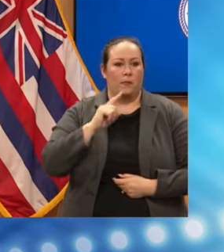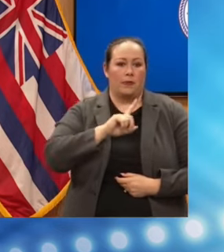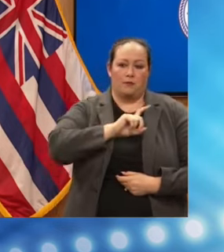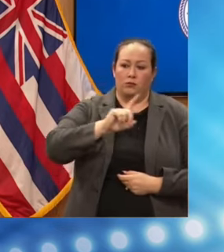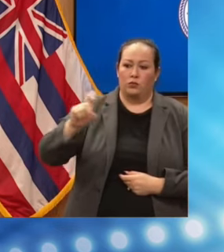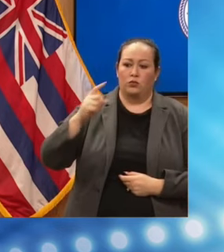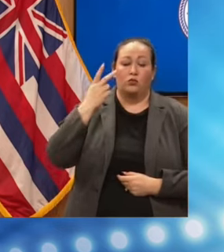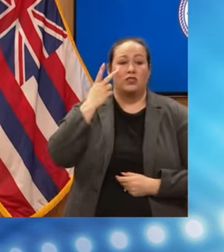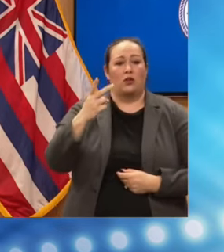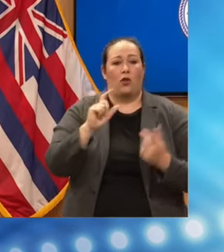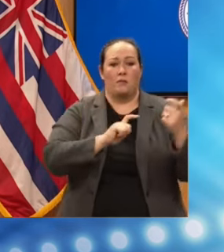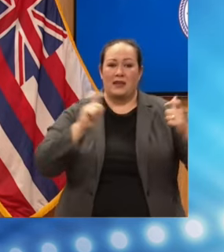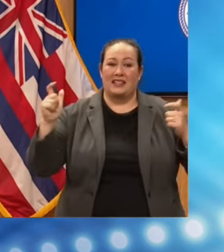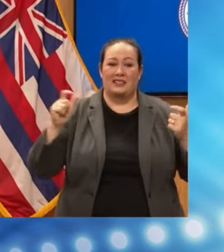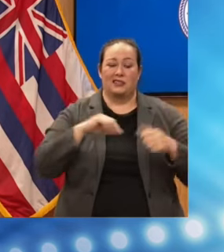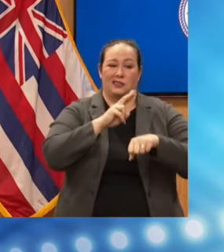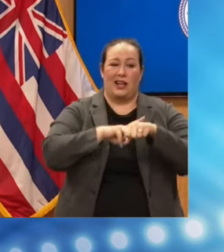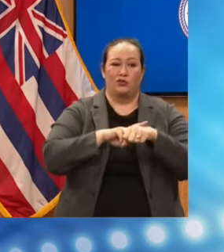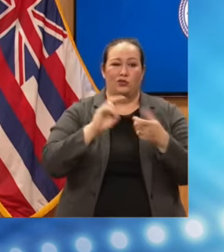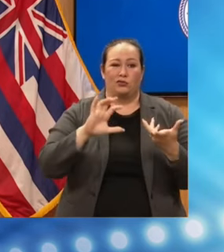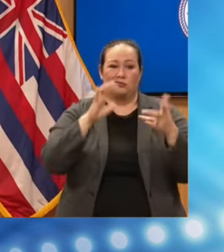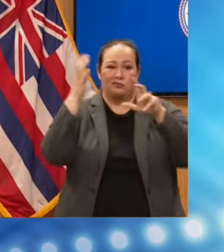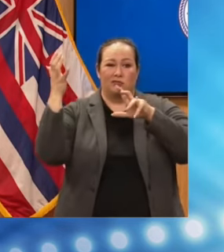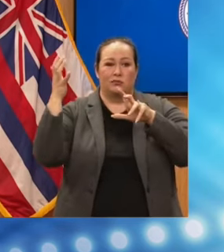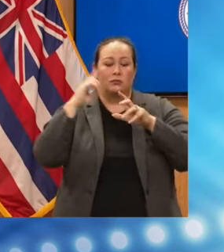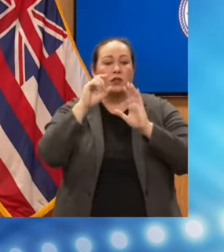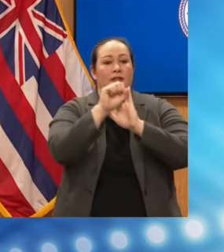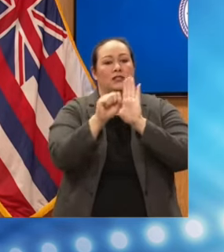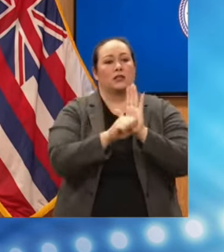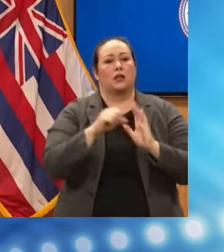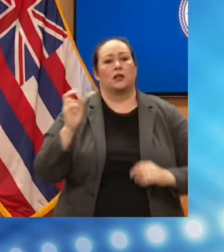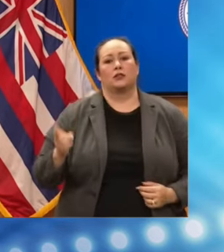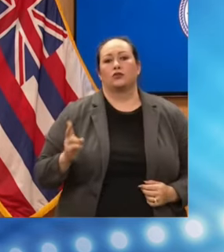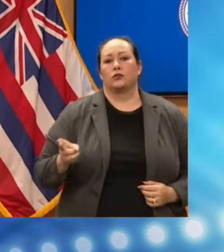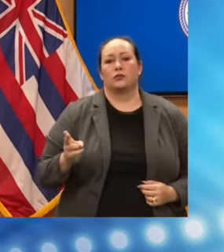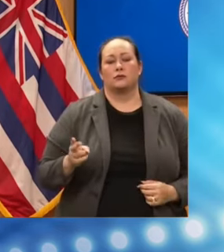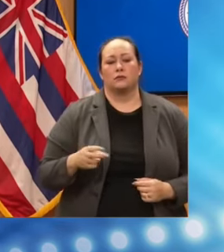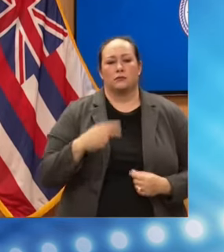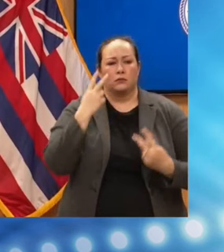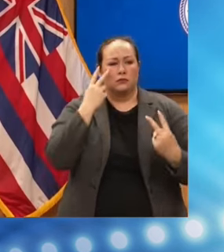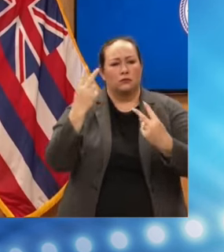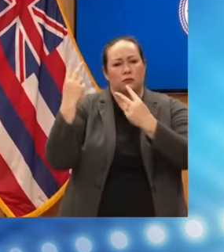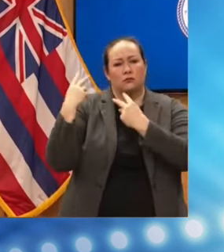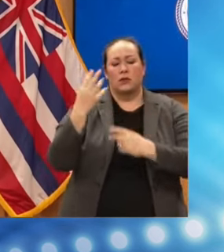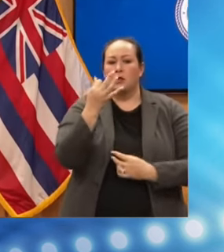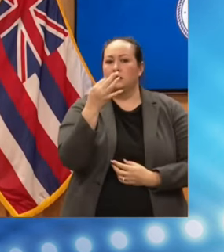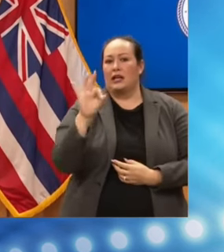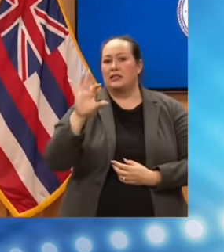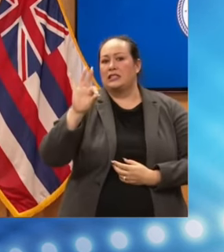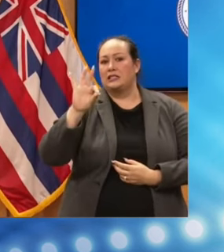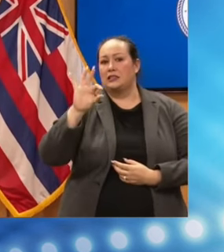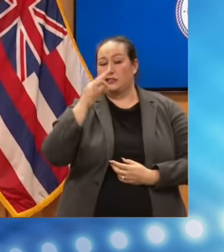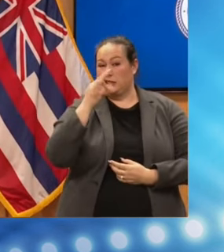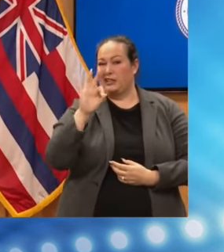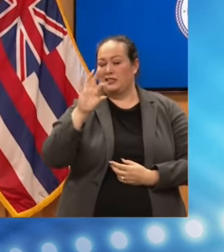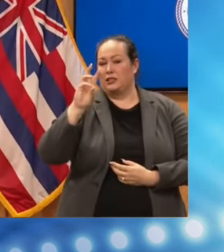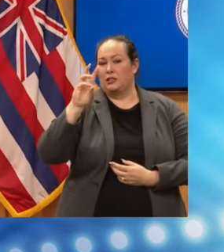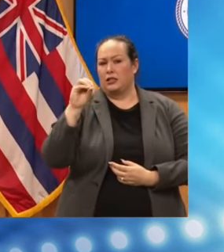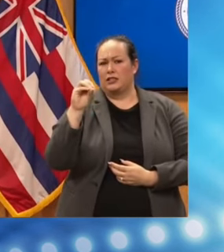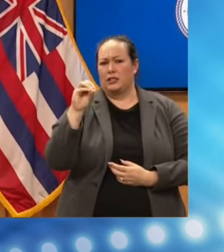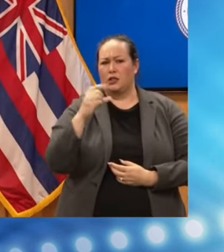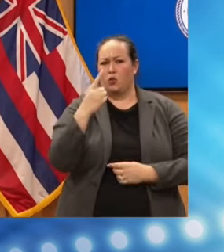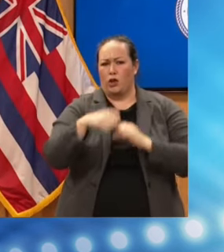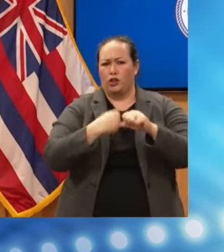disaster in Hawaii state history. You'll recall in 1960, we had one year into statehood,